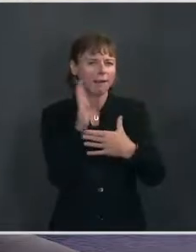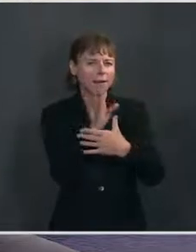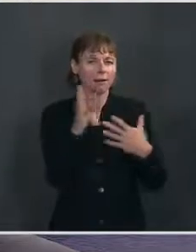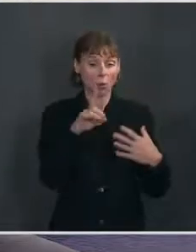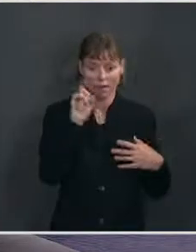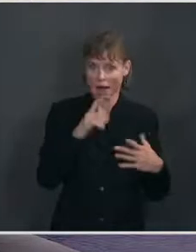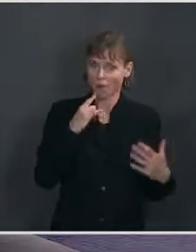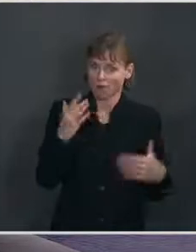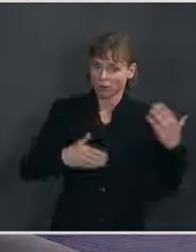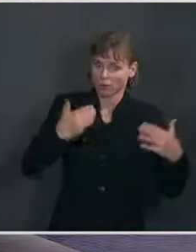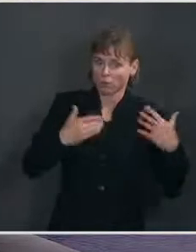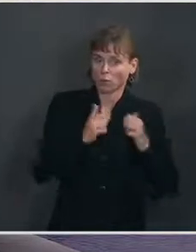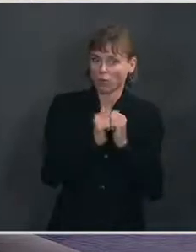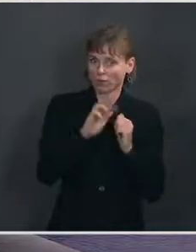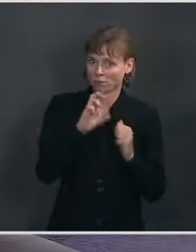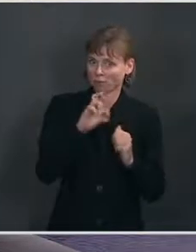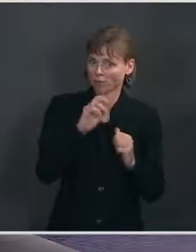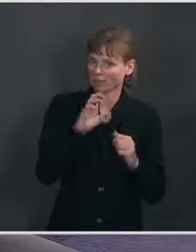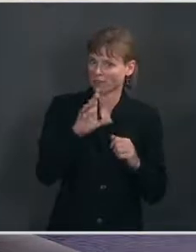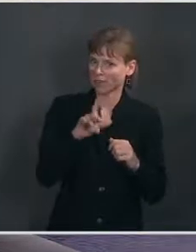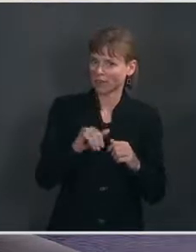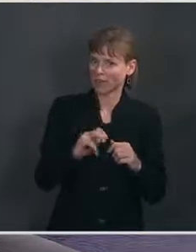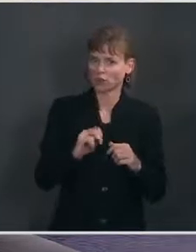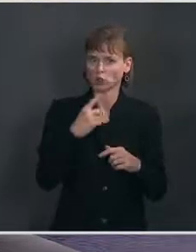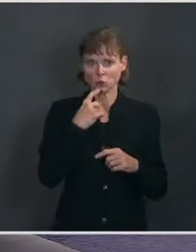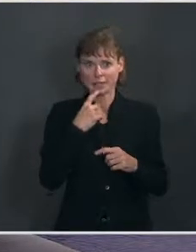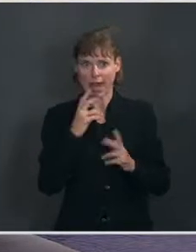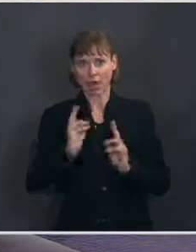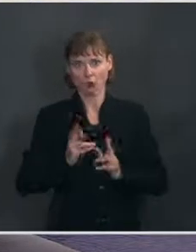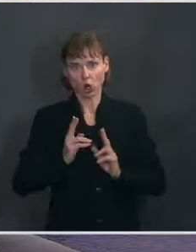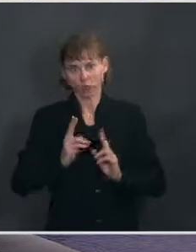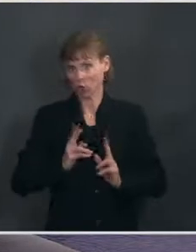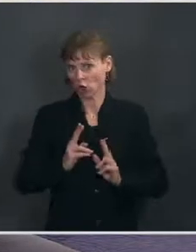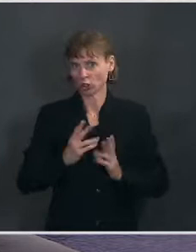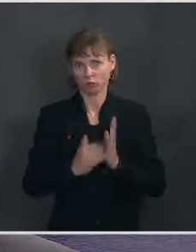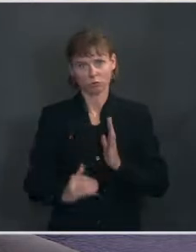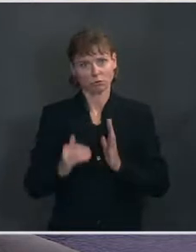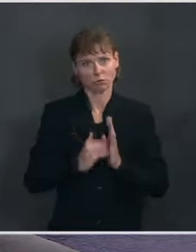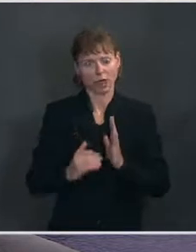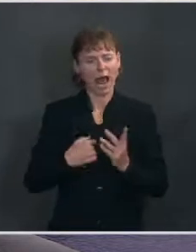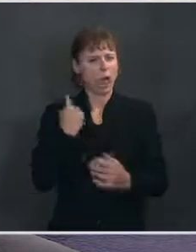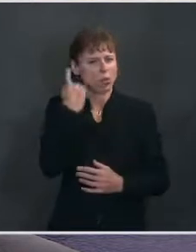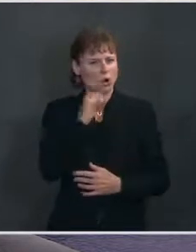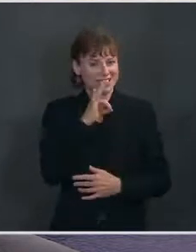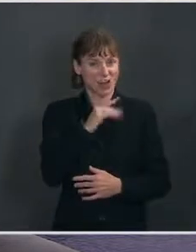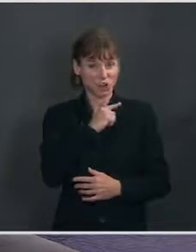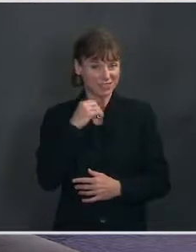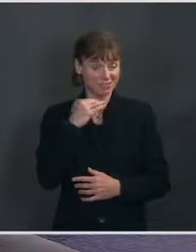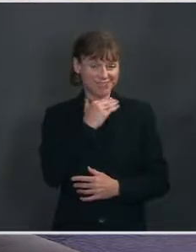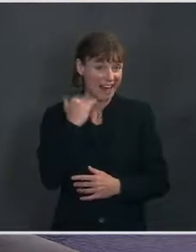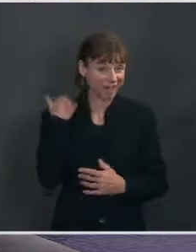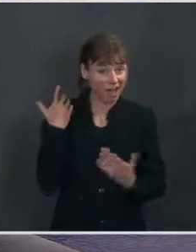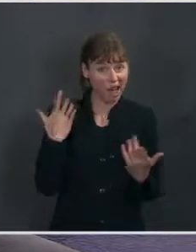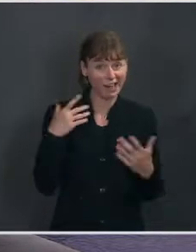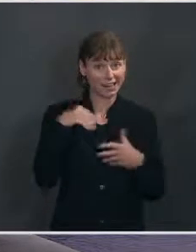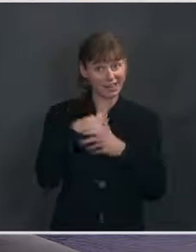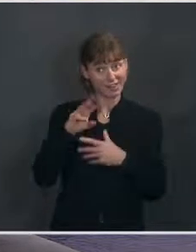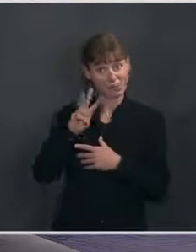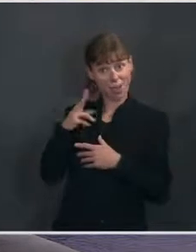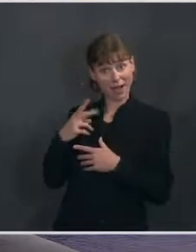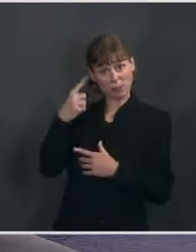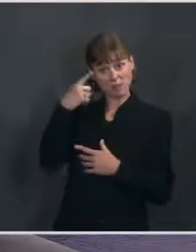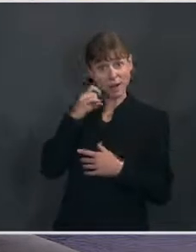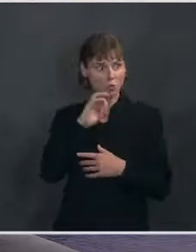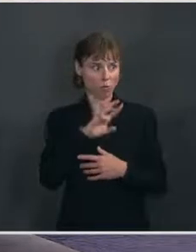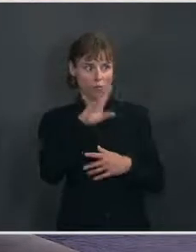have to move forward with reconciliation? You keep talking about how urgent it is. I'm wondering if there's a deadline in the White House's mind or in the President's mind to say, okay,